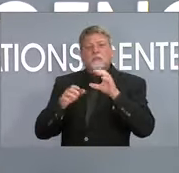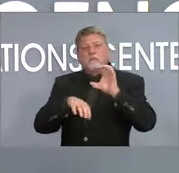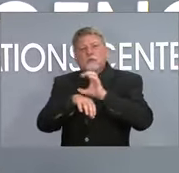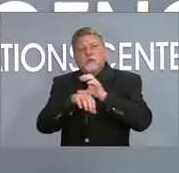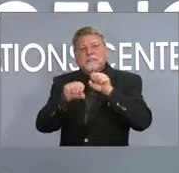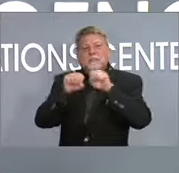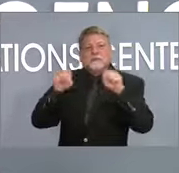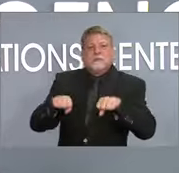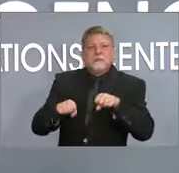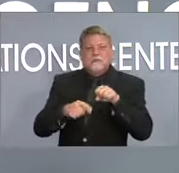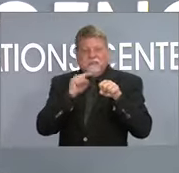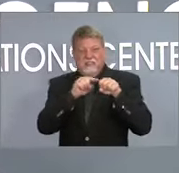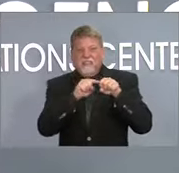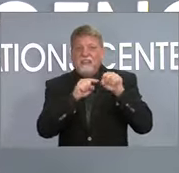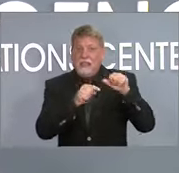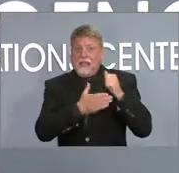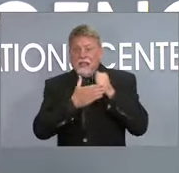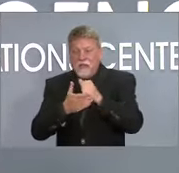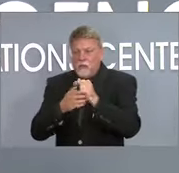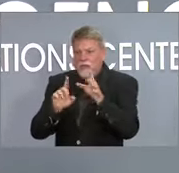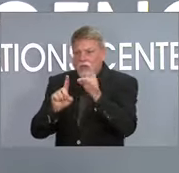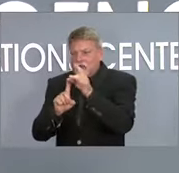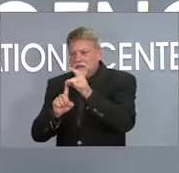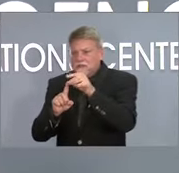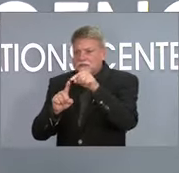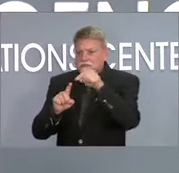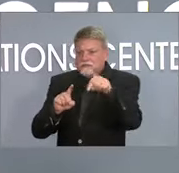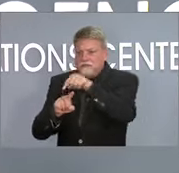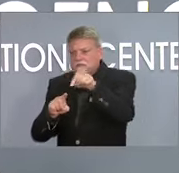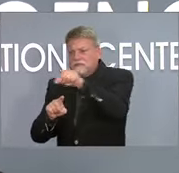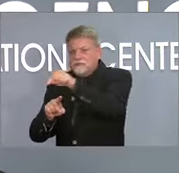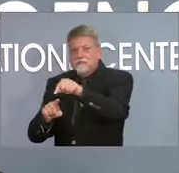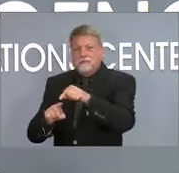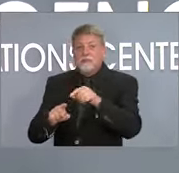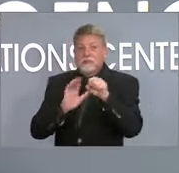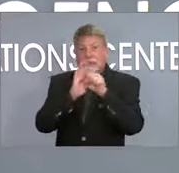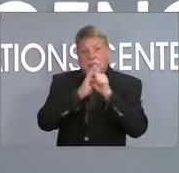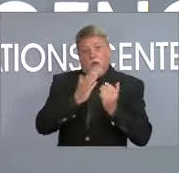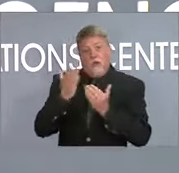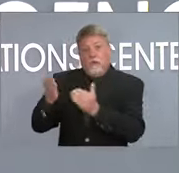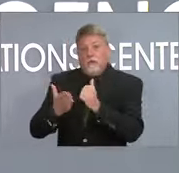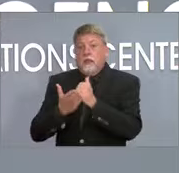really encourage folks to use that I think helps with some of that burden. Thanks. Thank you.